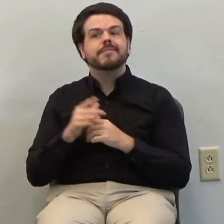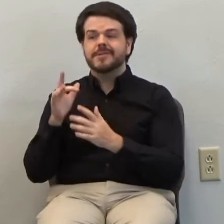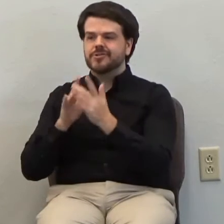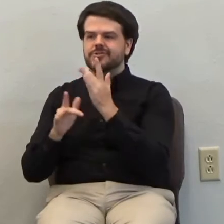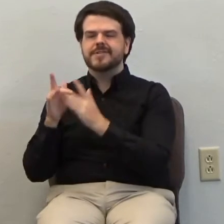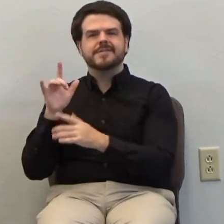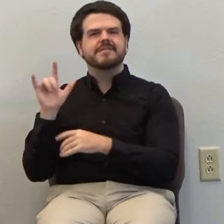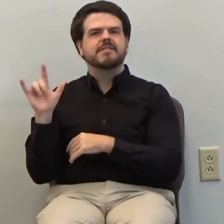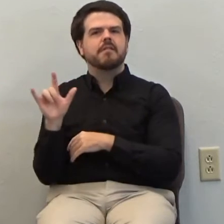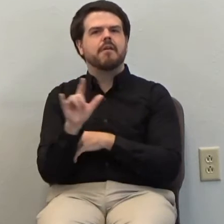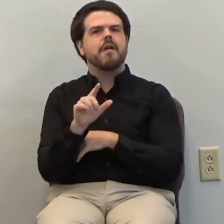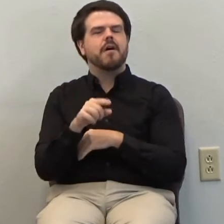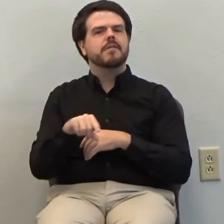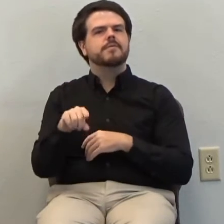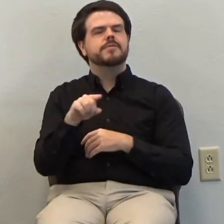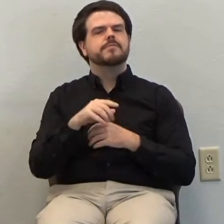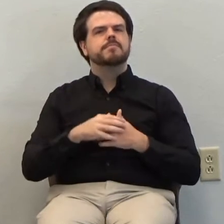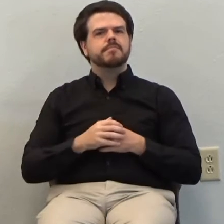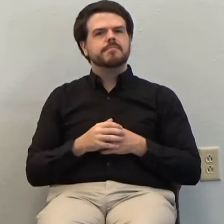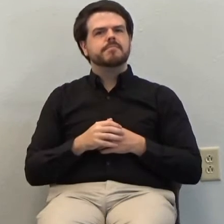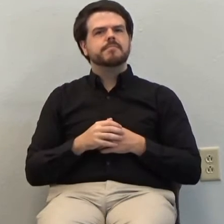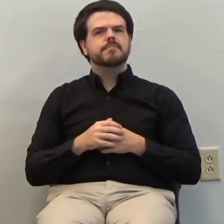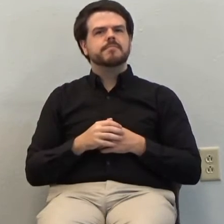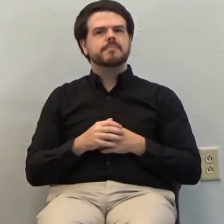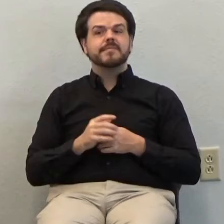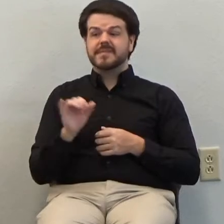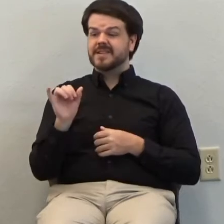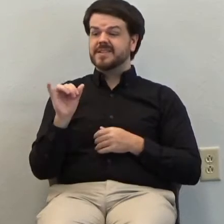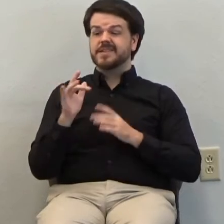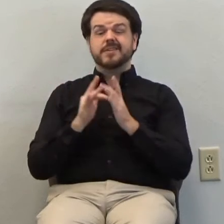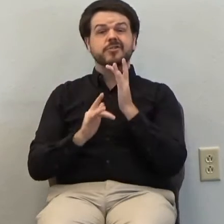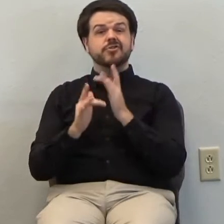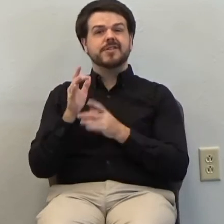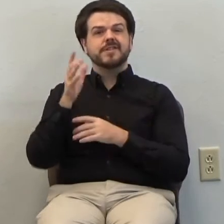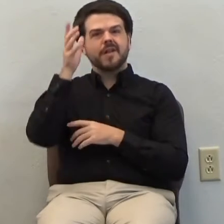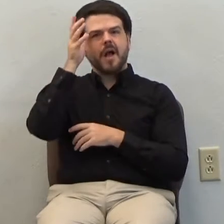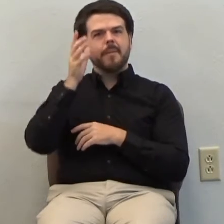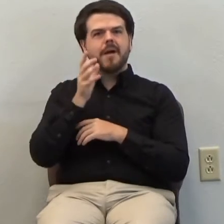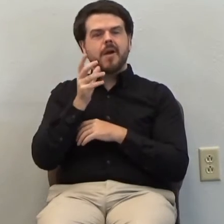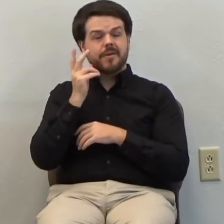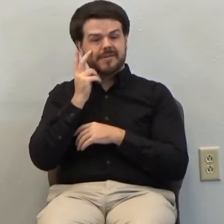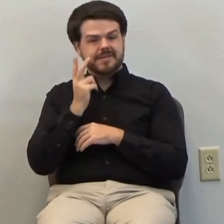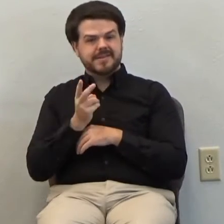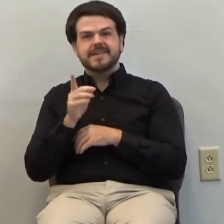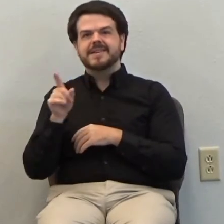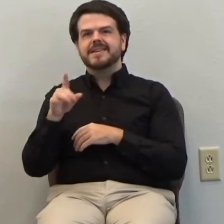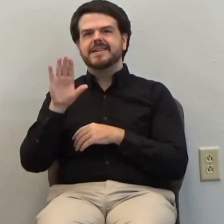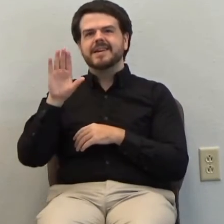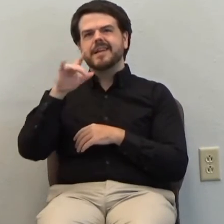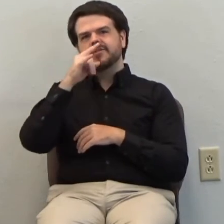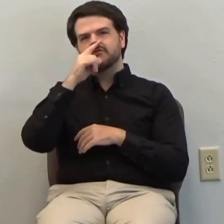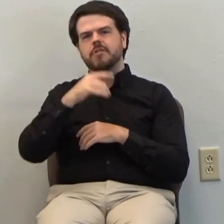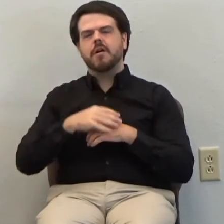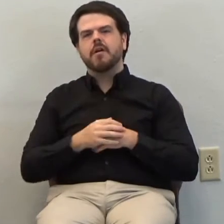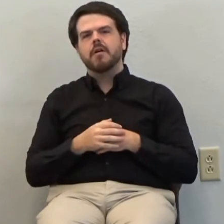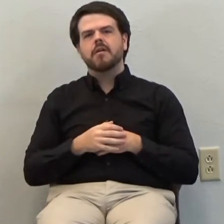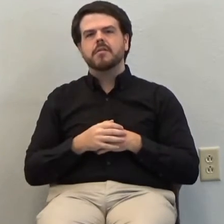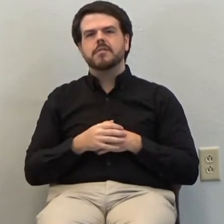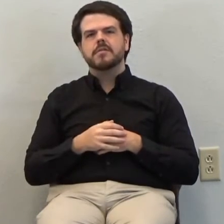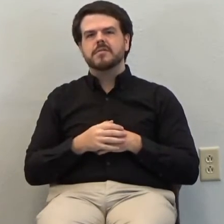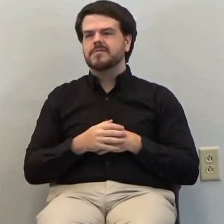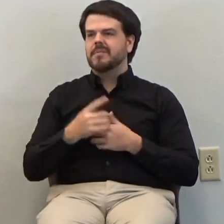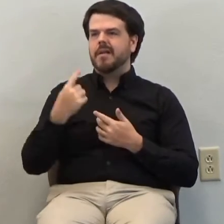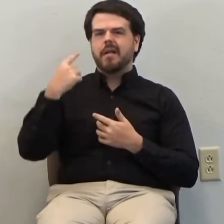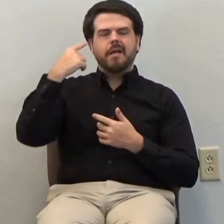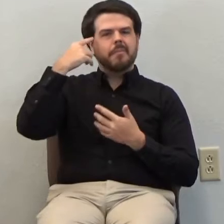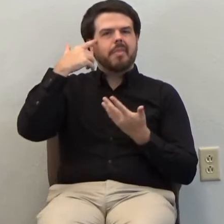You know, it's like, I suppose we could say Jesus would be like a parent seeing their child who the child just thinks, you know, I